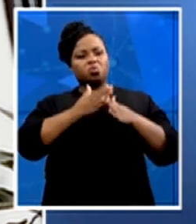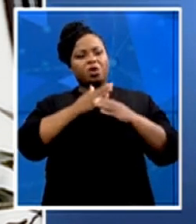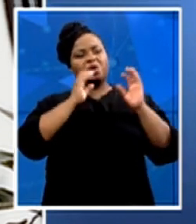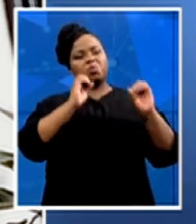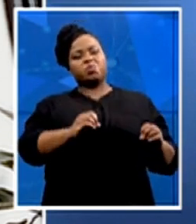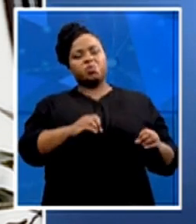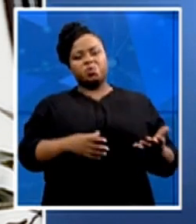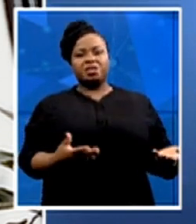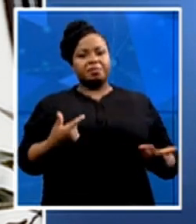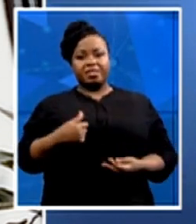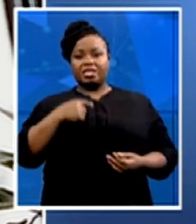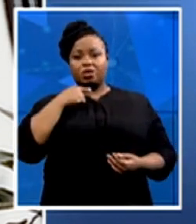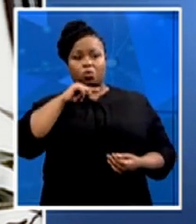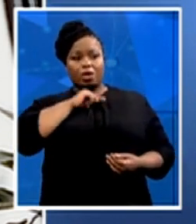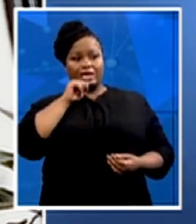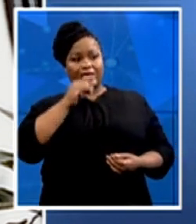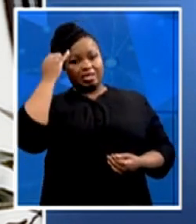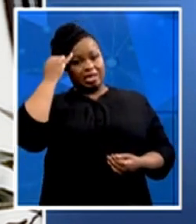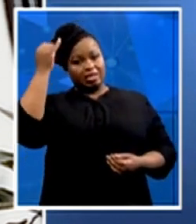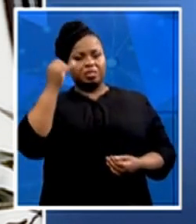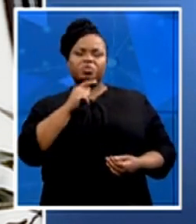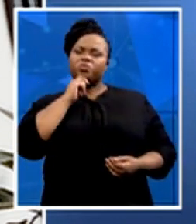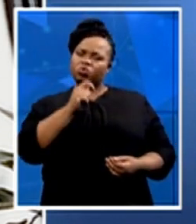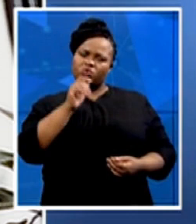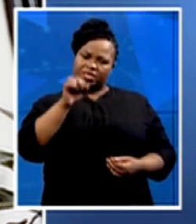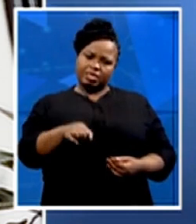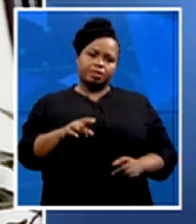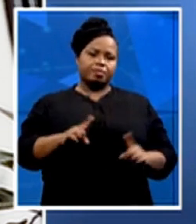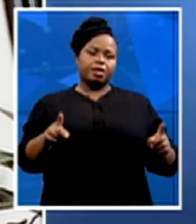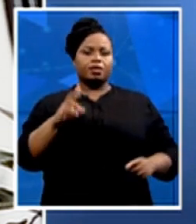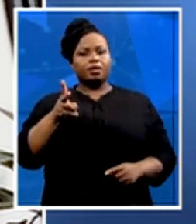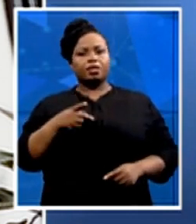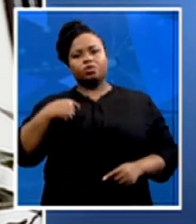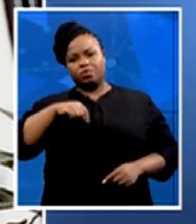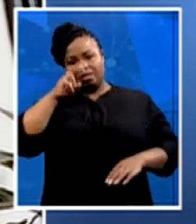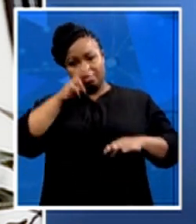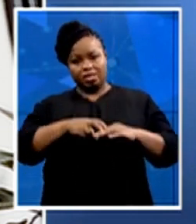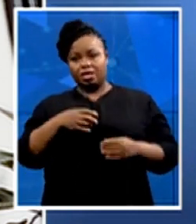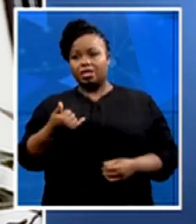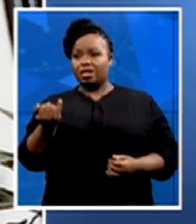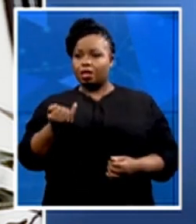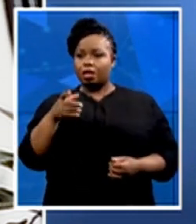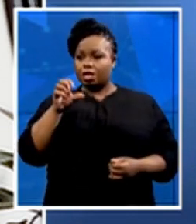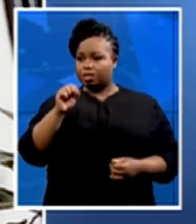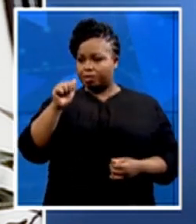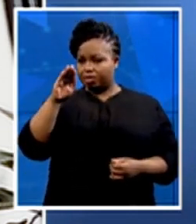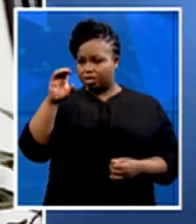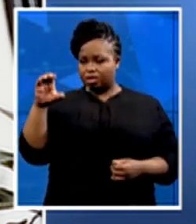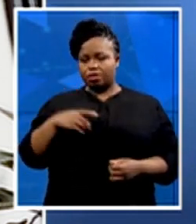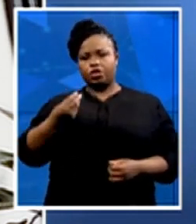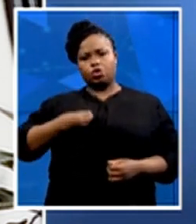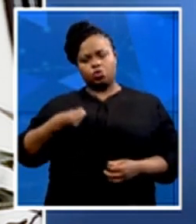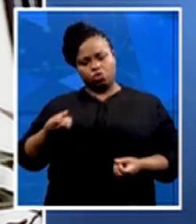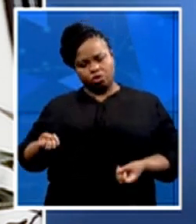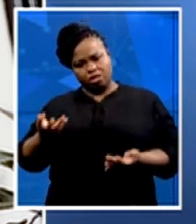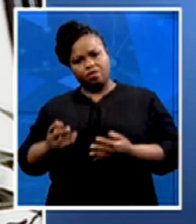true to an extent, but we also need channels like the SABC to give that space to young people, to follow the work that young people are doing.